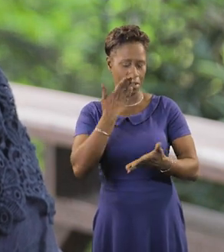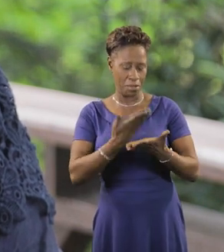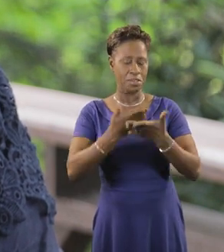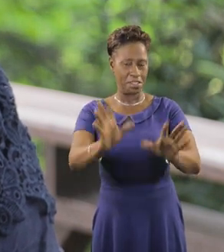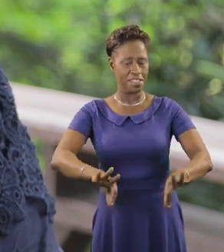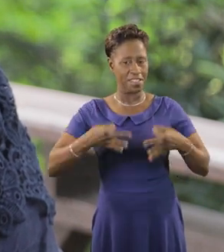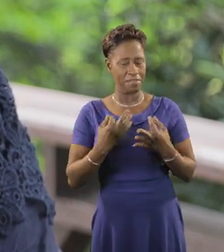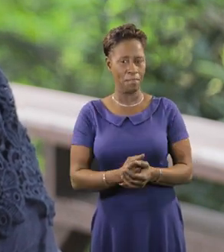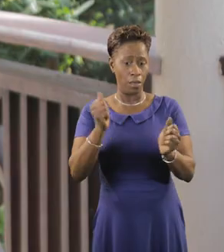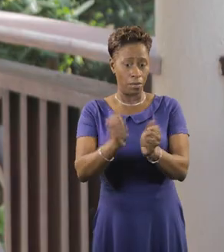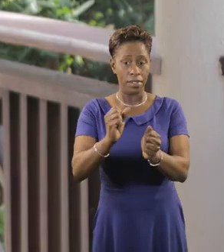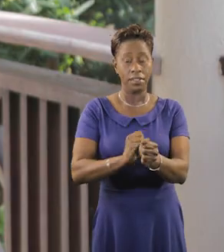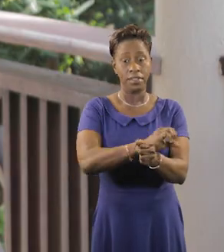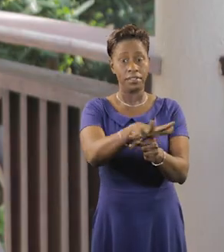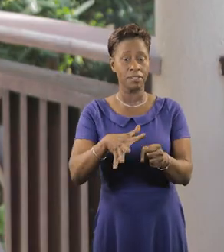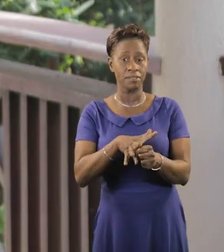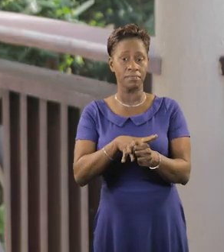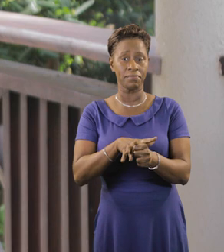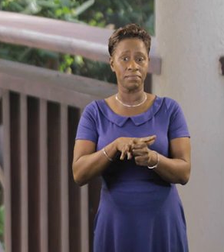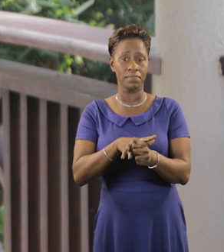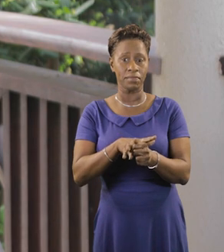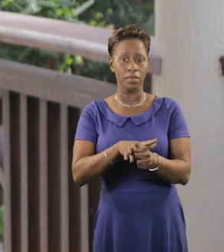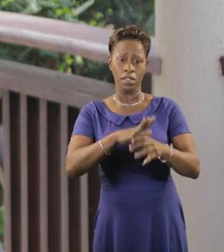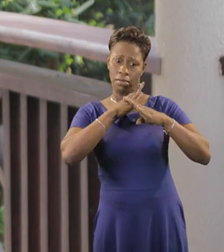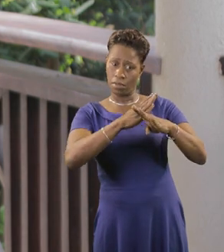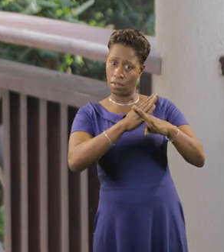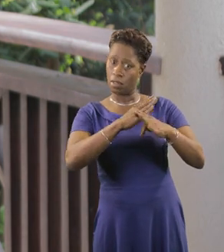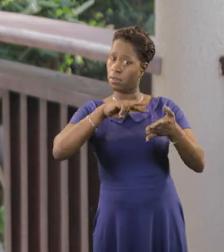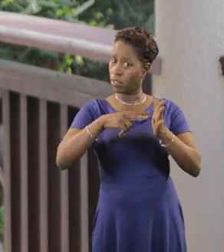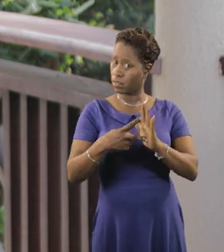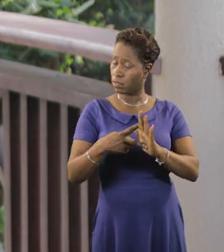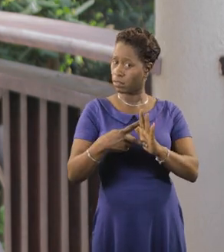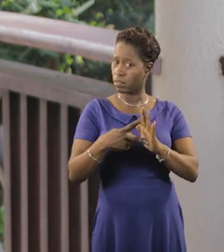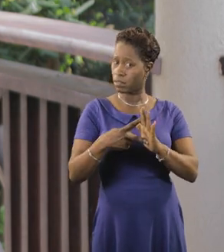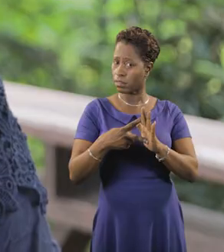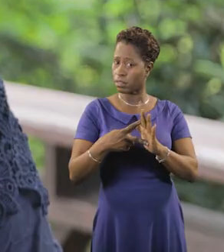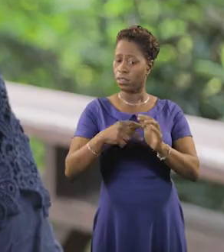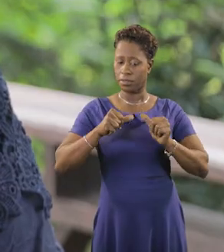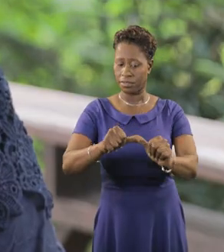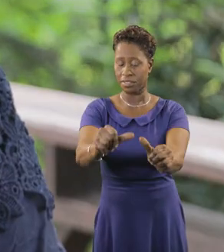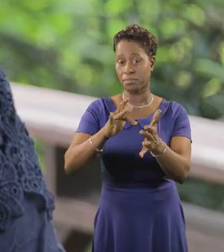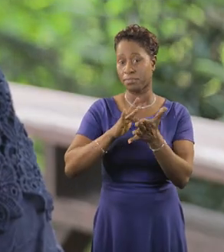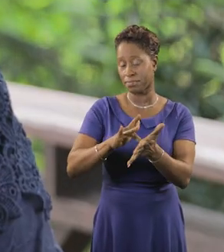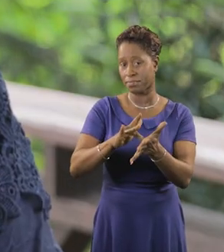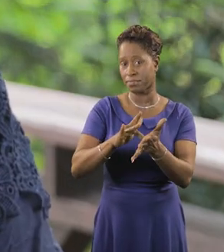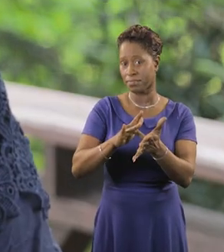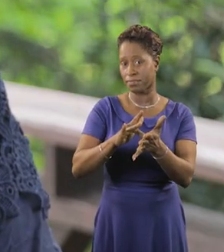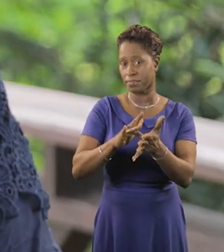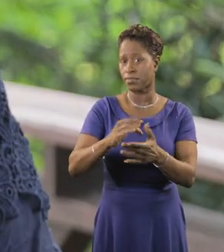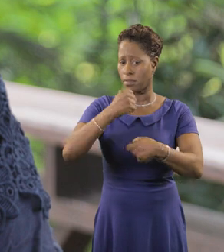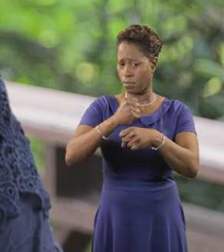maintain quality of life. With coronavirus, my safety protocols also include staying on my medication,